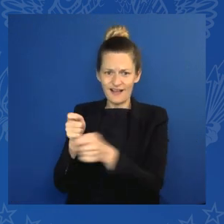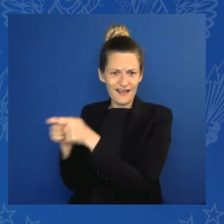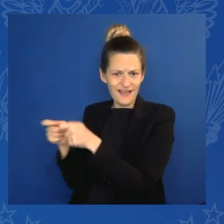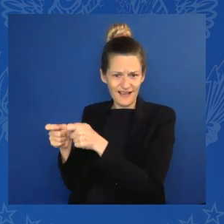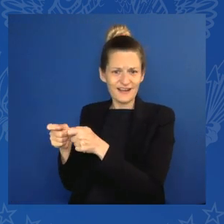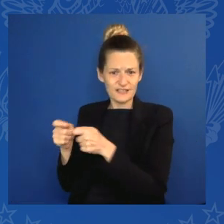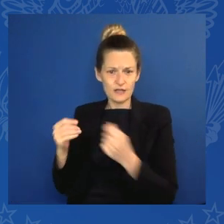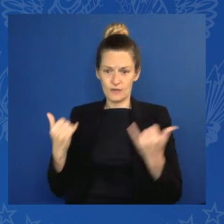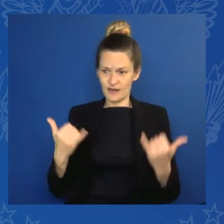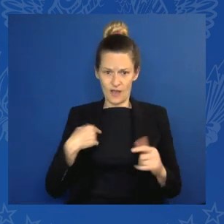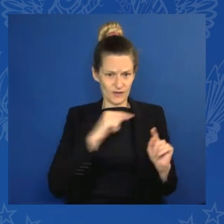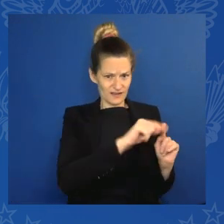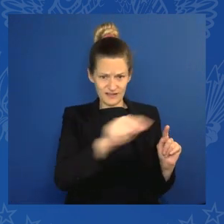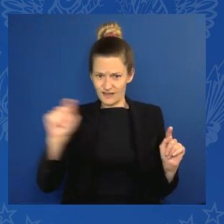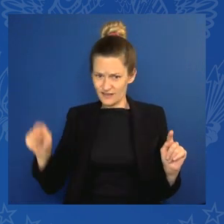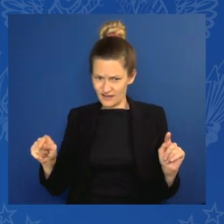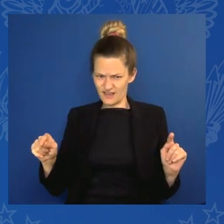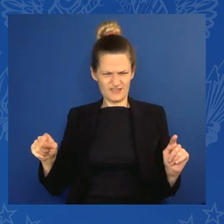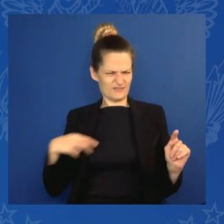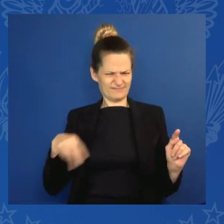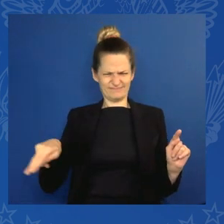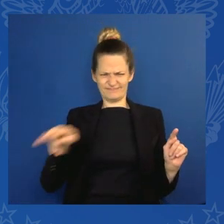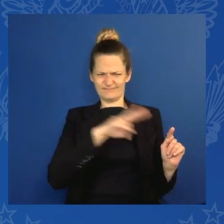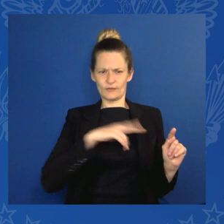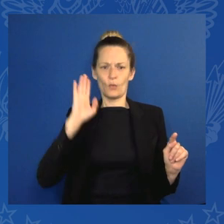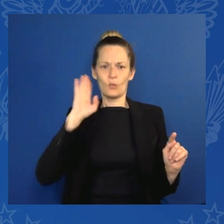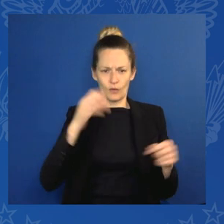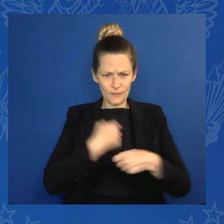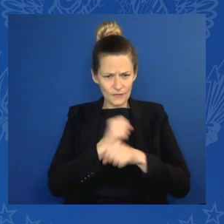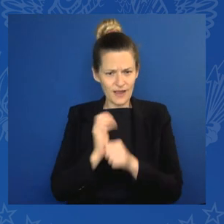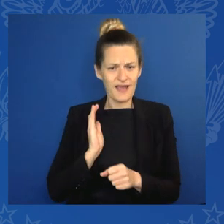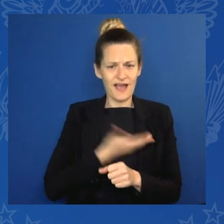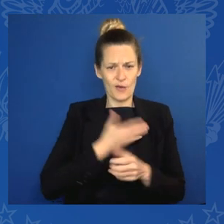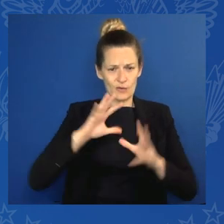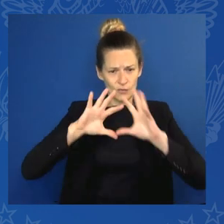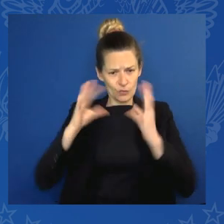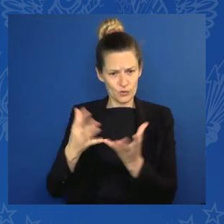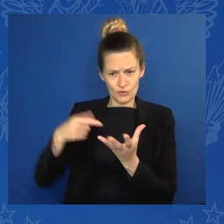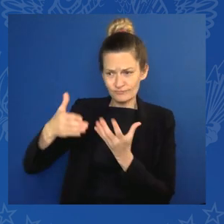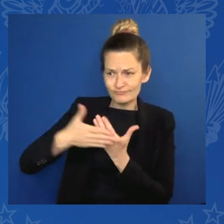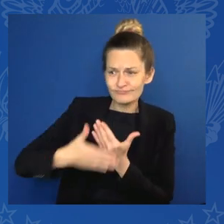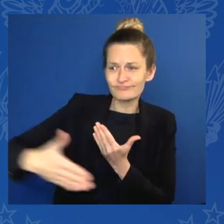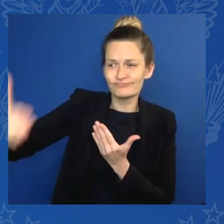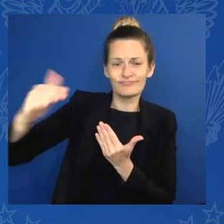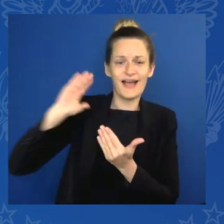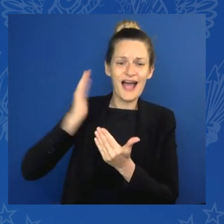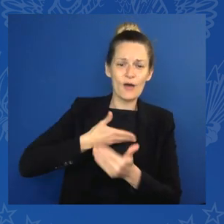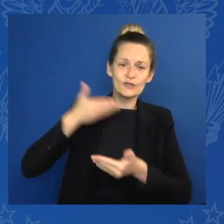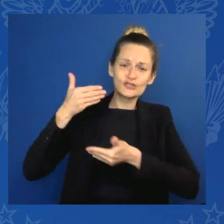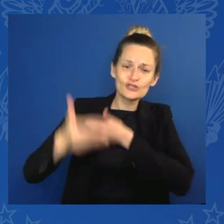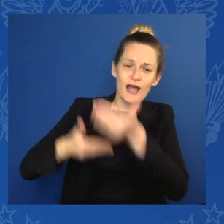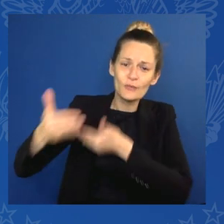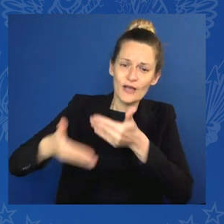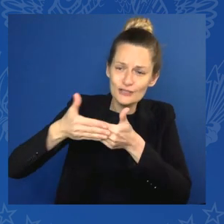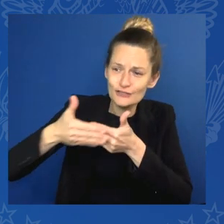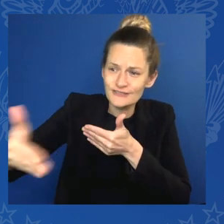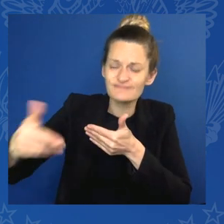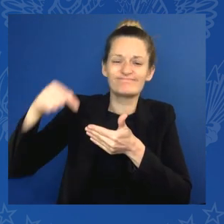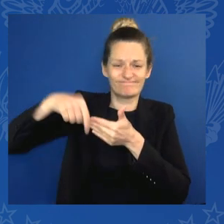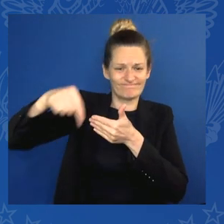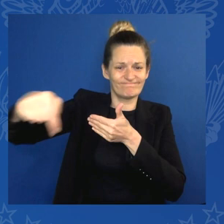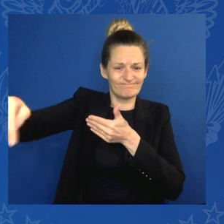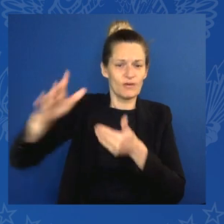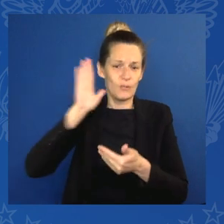for several generations to come. These challenges are hard for all of us, even nations with resources of the